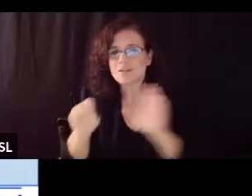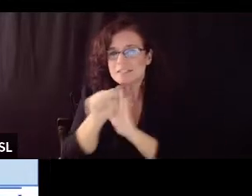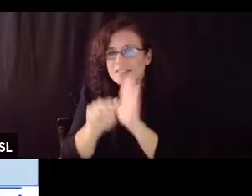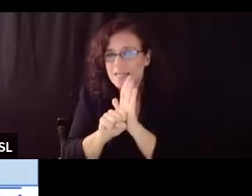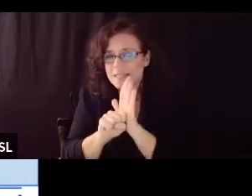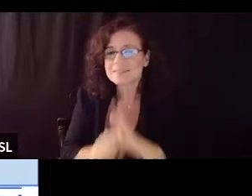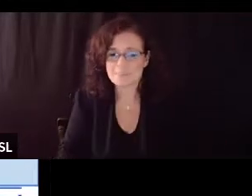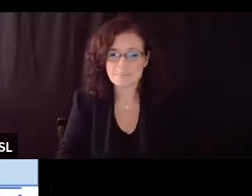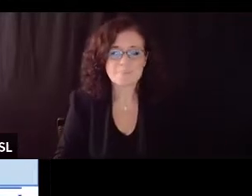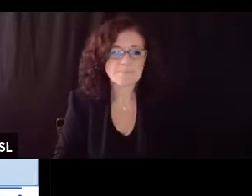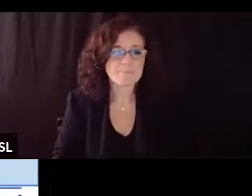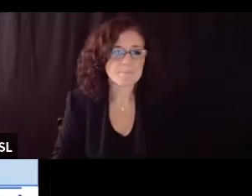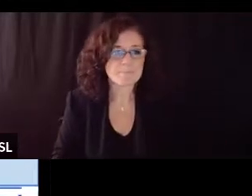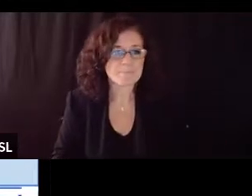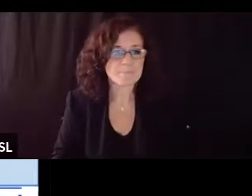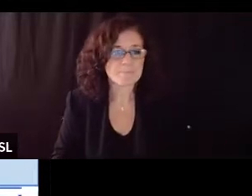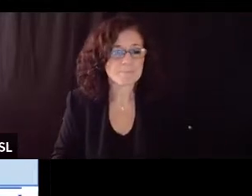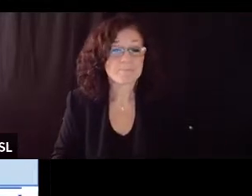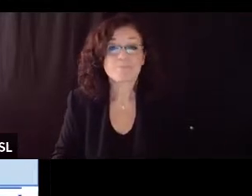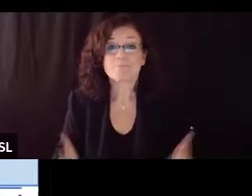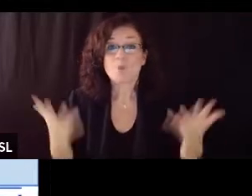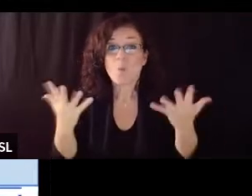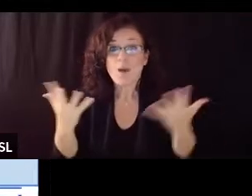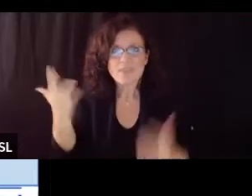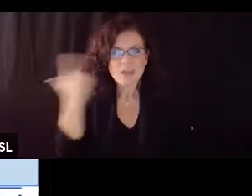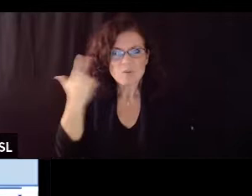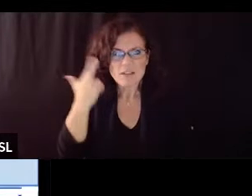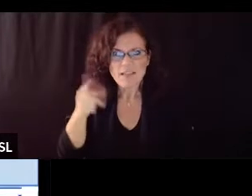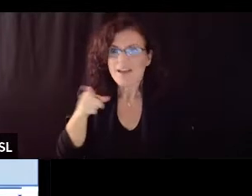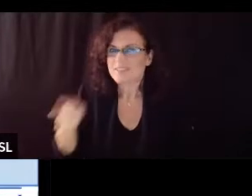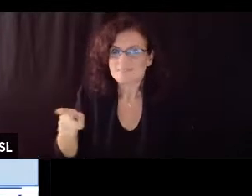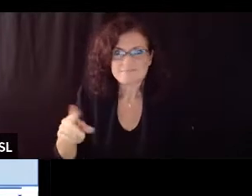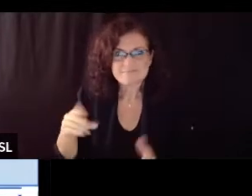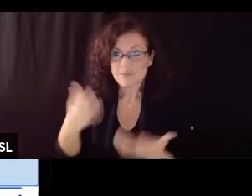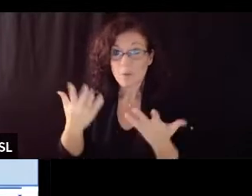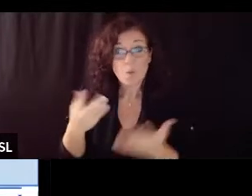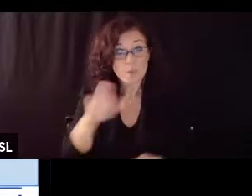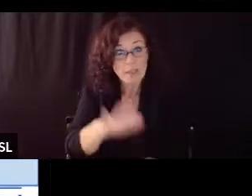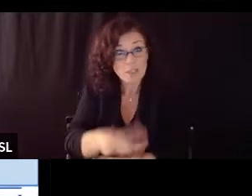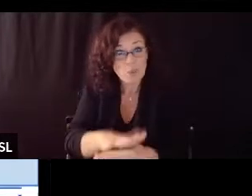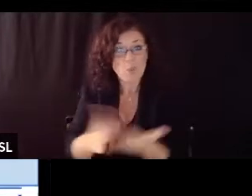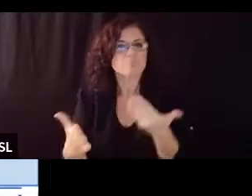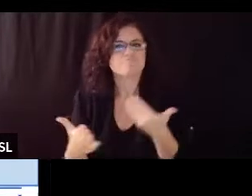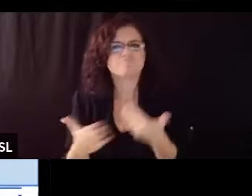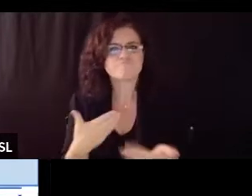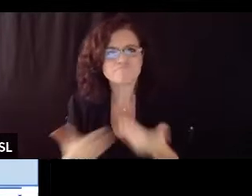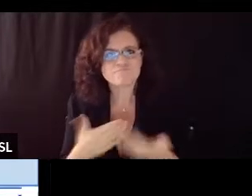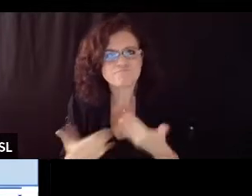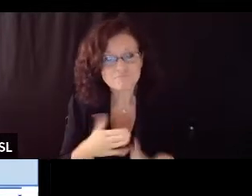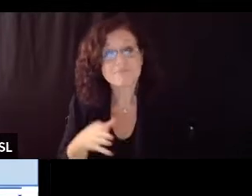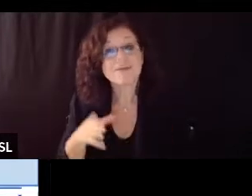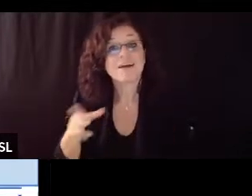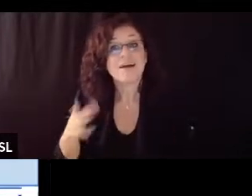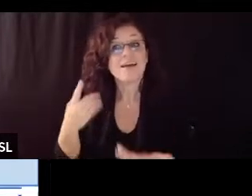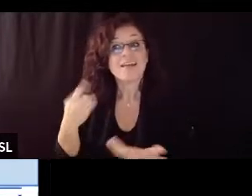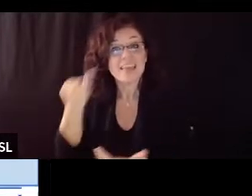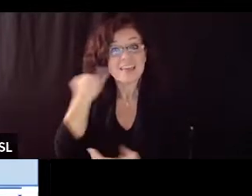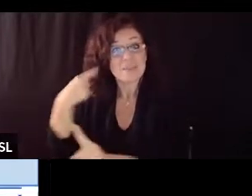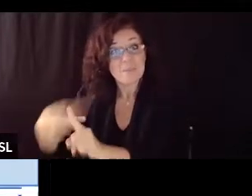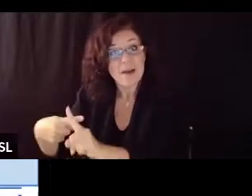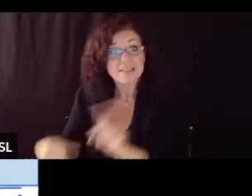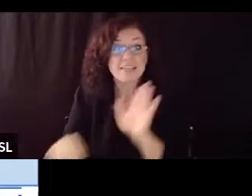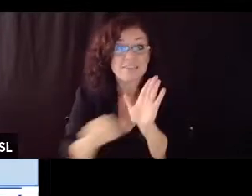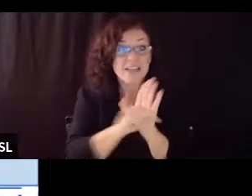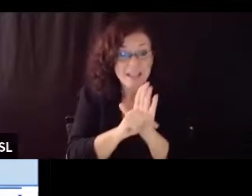they found had nothing to do with whether they're in school or not it was whether they had gatherings whether they were family